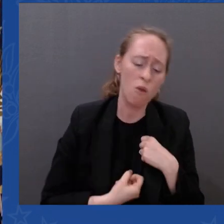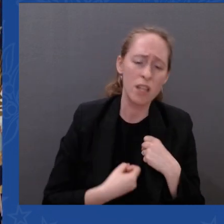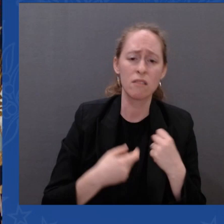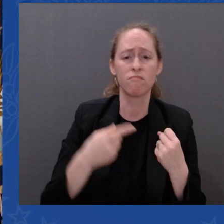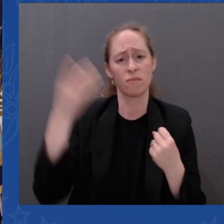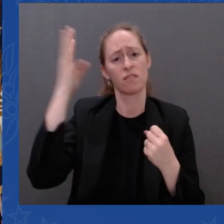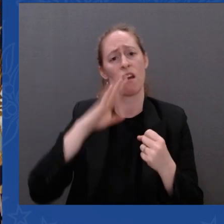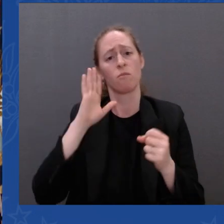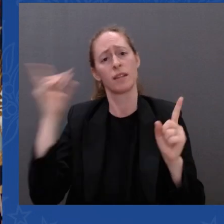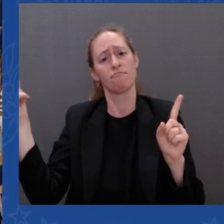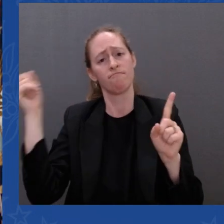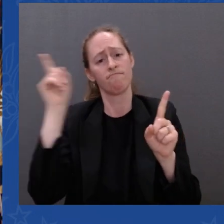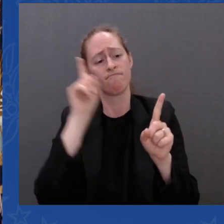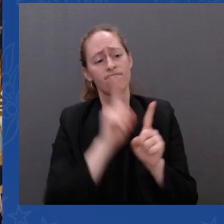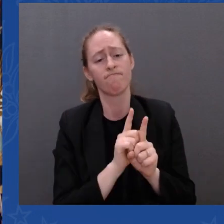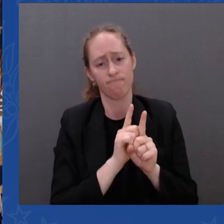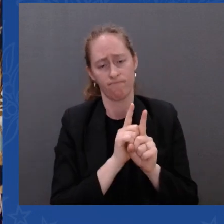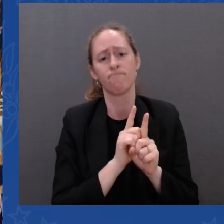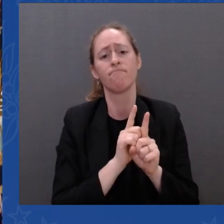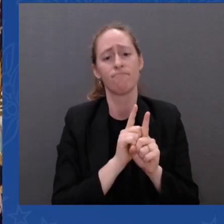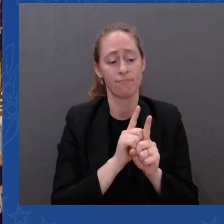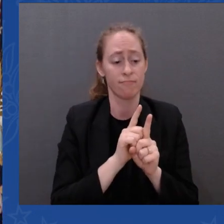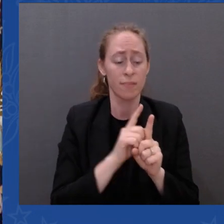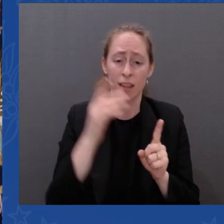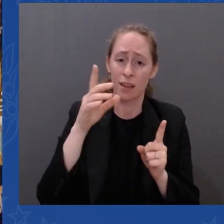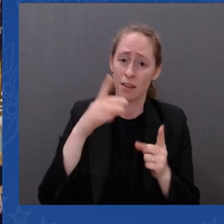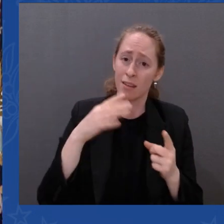to need a lot of help and a lot of our prayers.